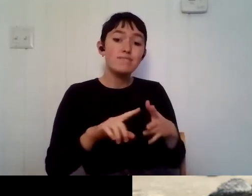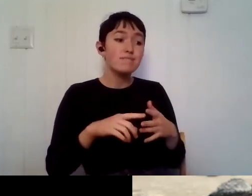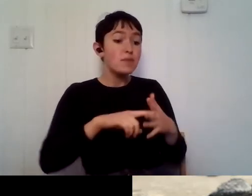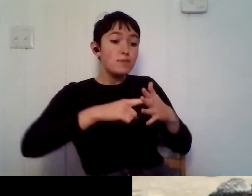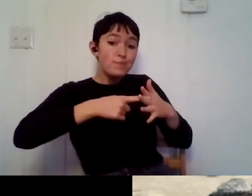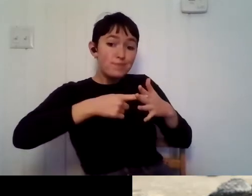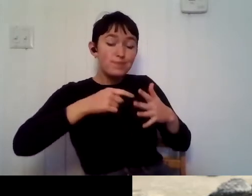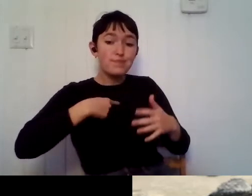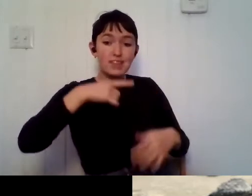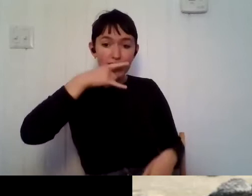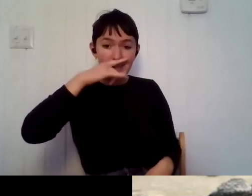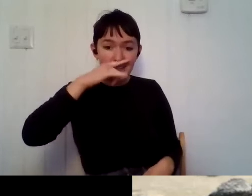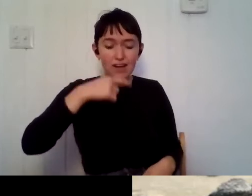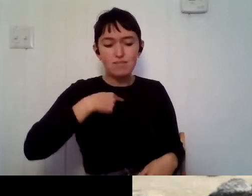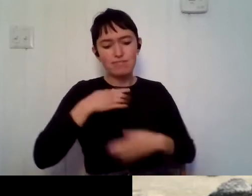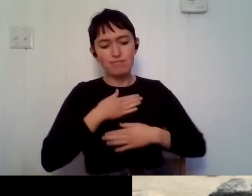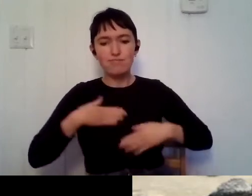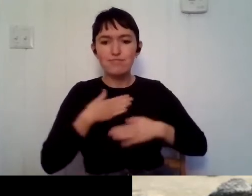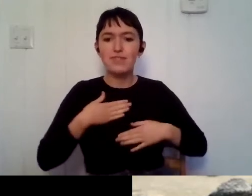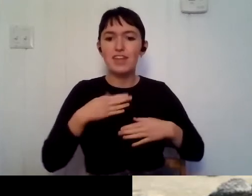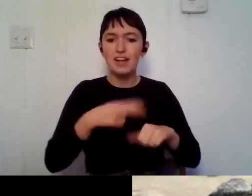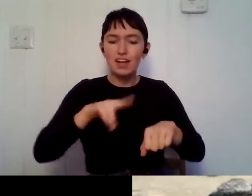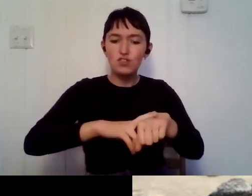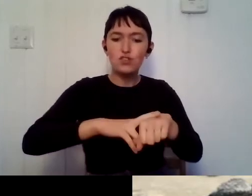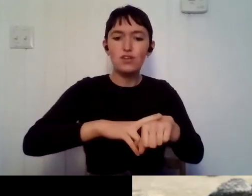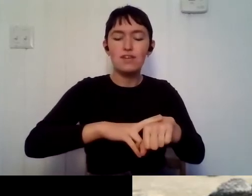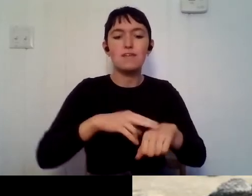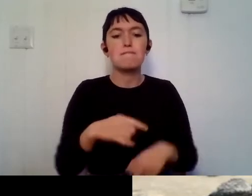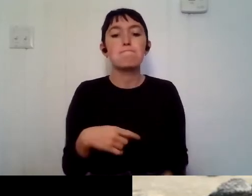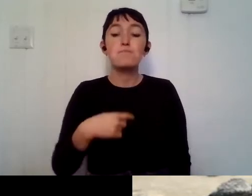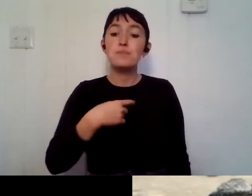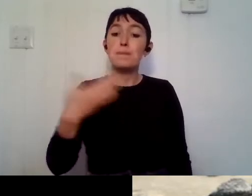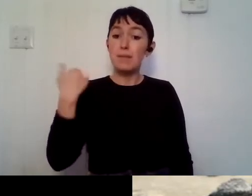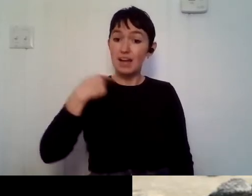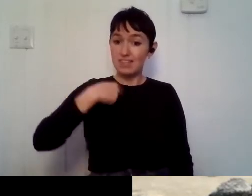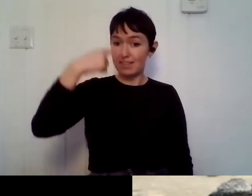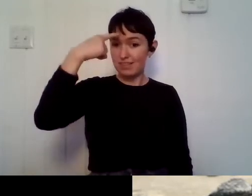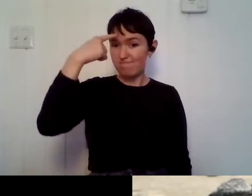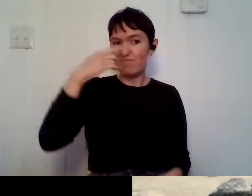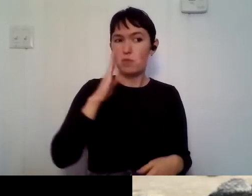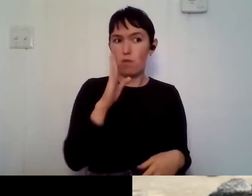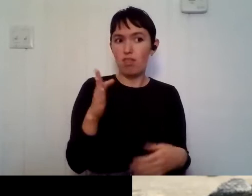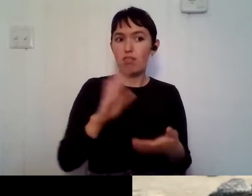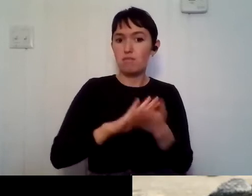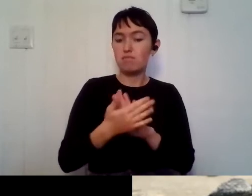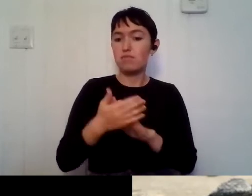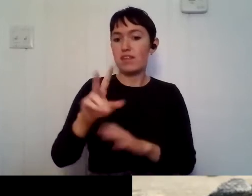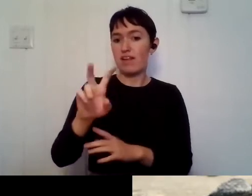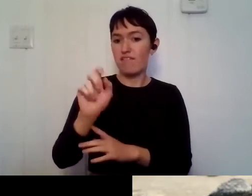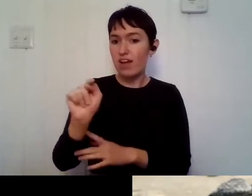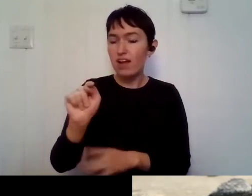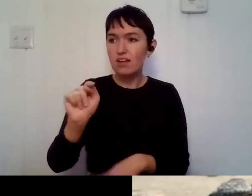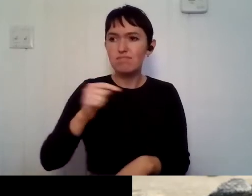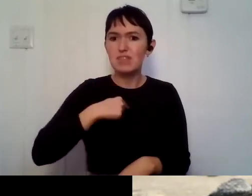I enjoy nature and I actually thought I going to be a vet because I didn't have anybody that looked like me working with